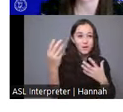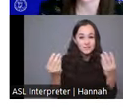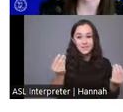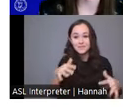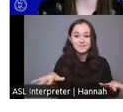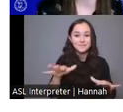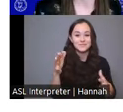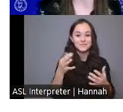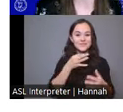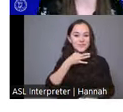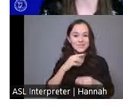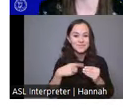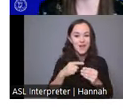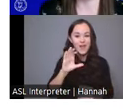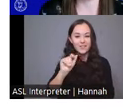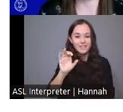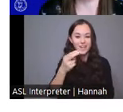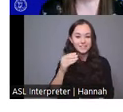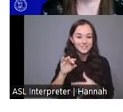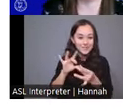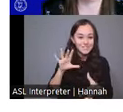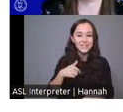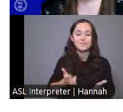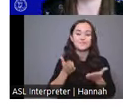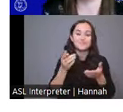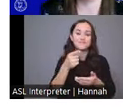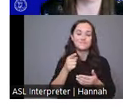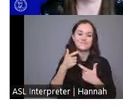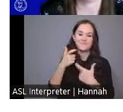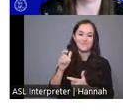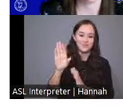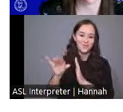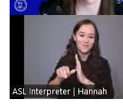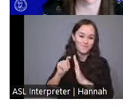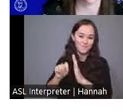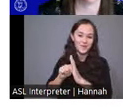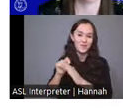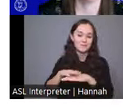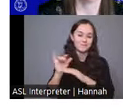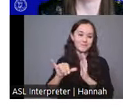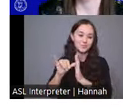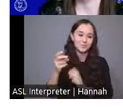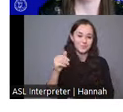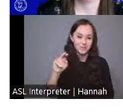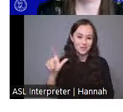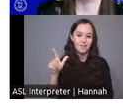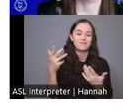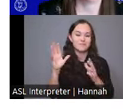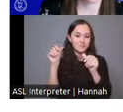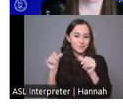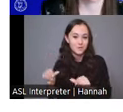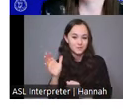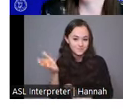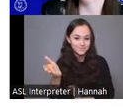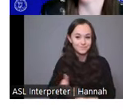release questions, I highly recommend you go check it out on our YouTube channel. It's already there. And,